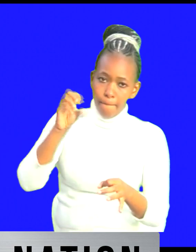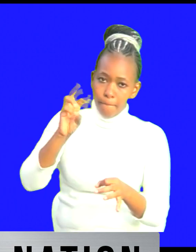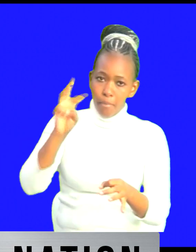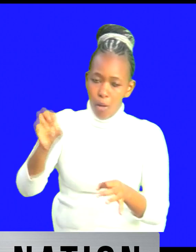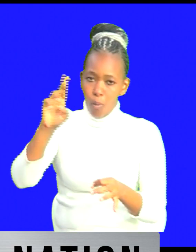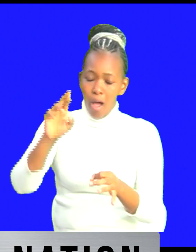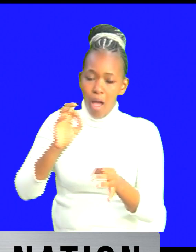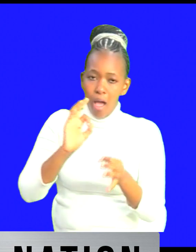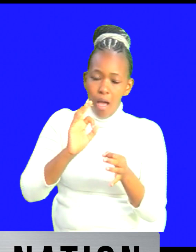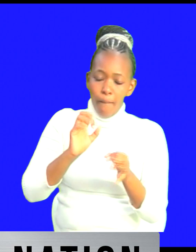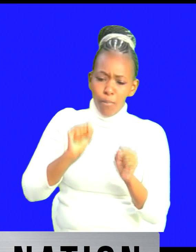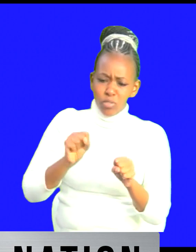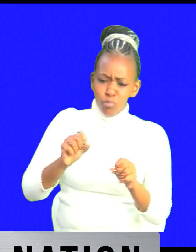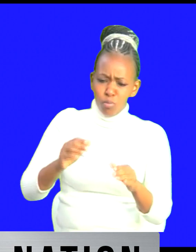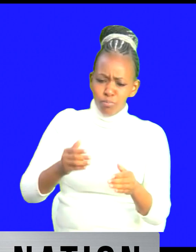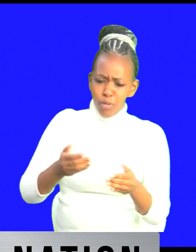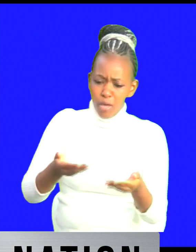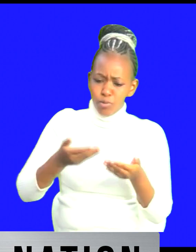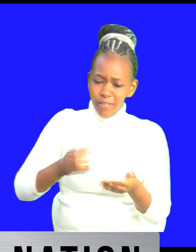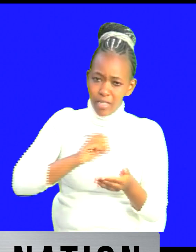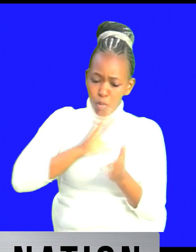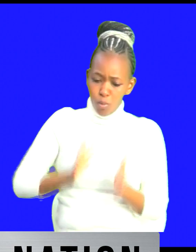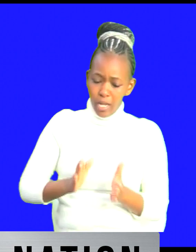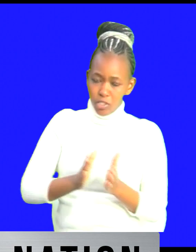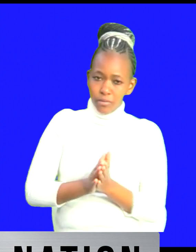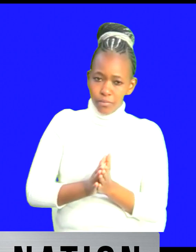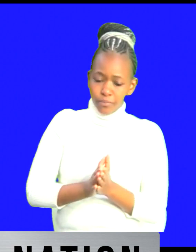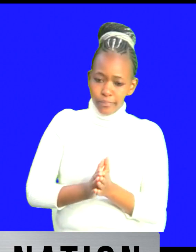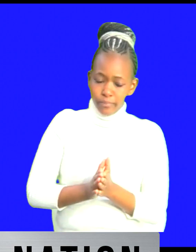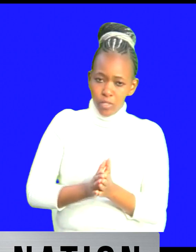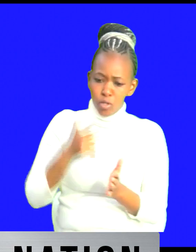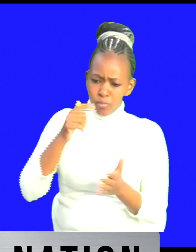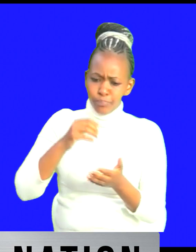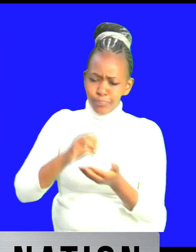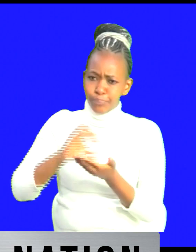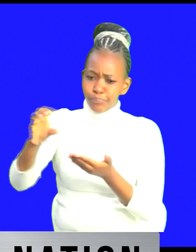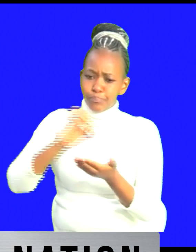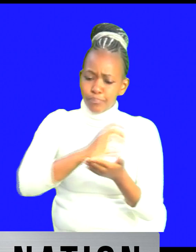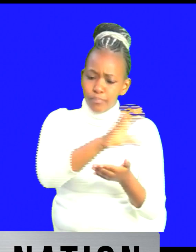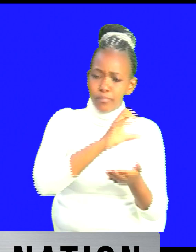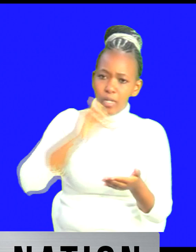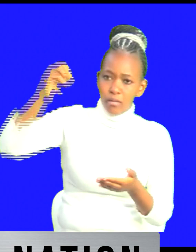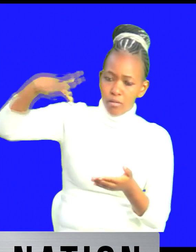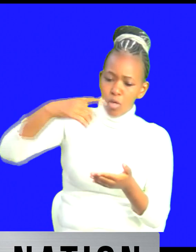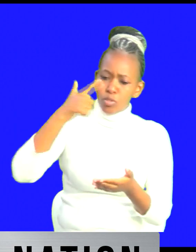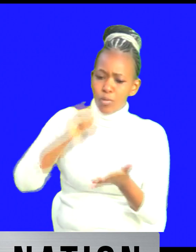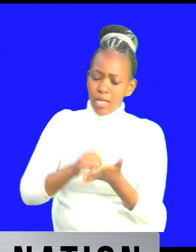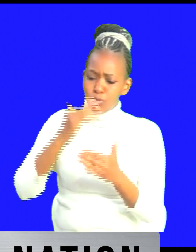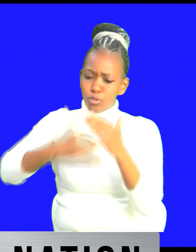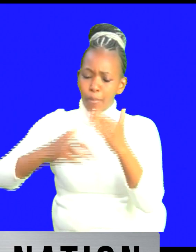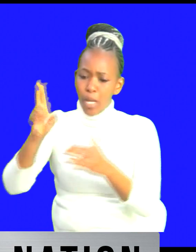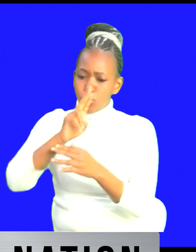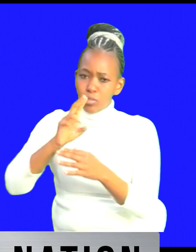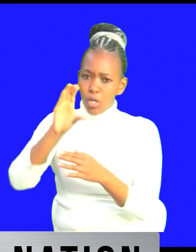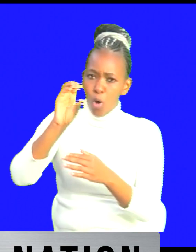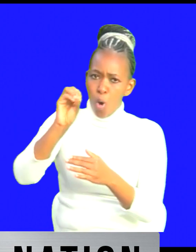give us ownership in those industries let us supply you with solar so that you don't use coal in your areas we are going to supply